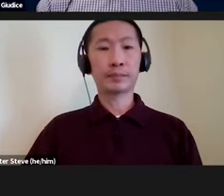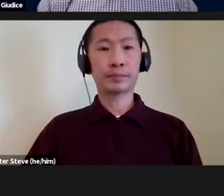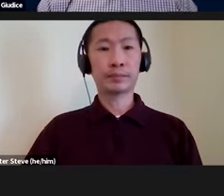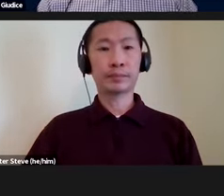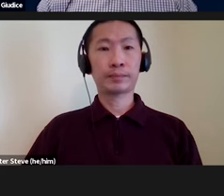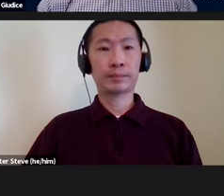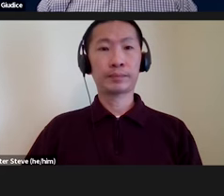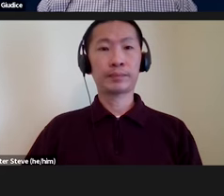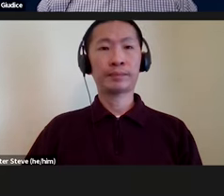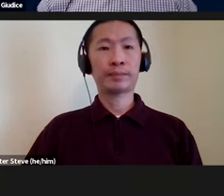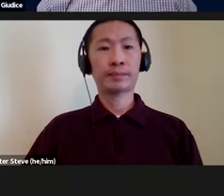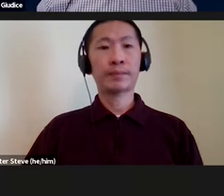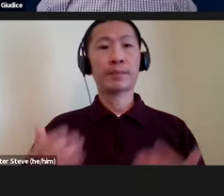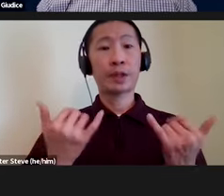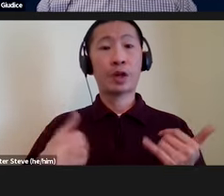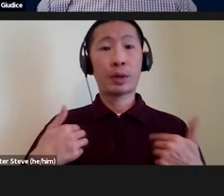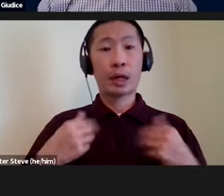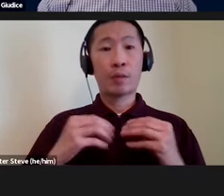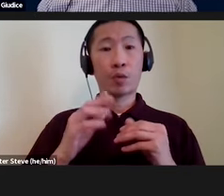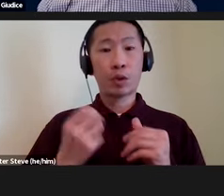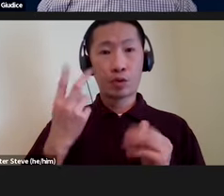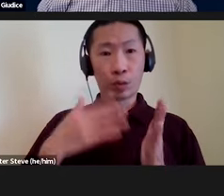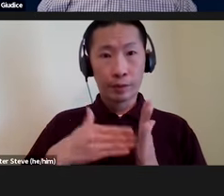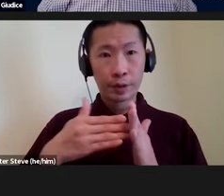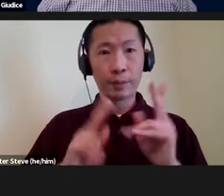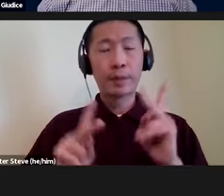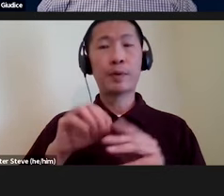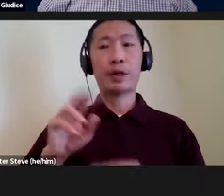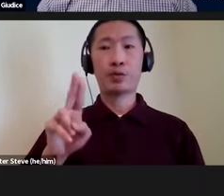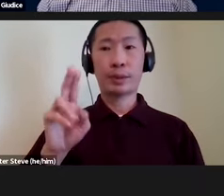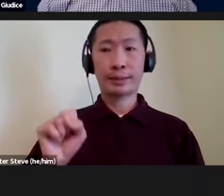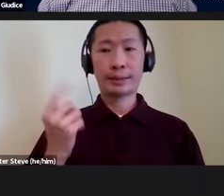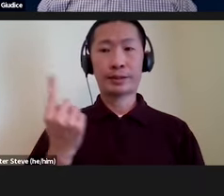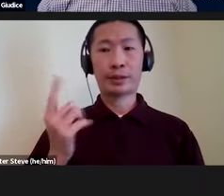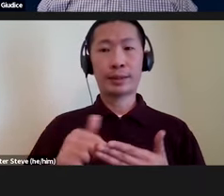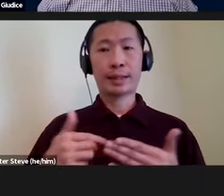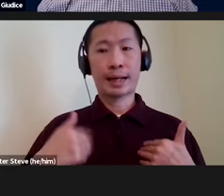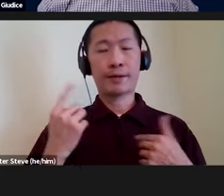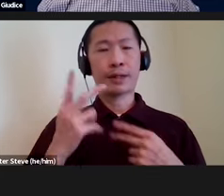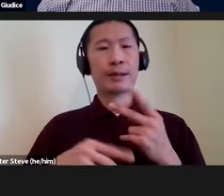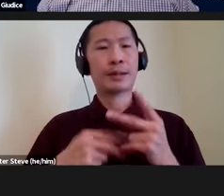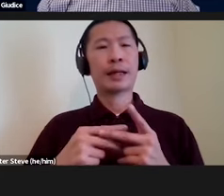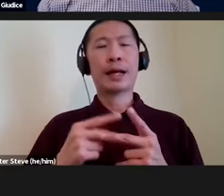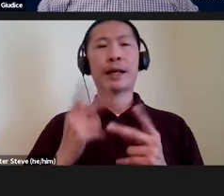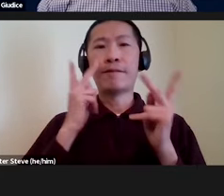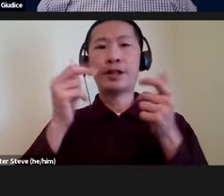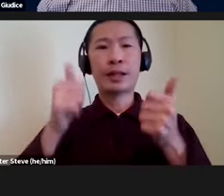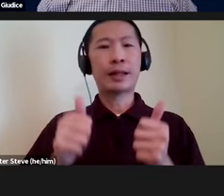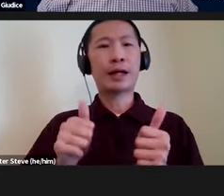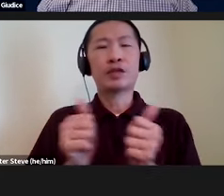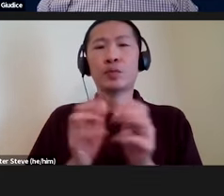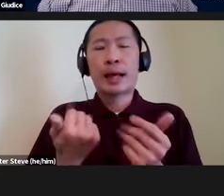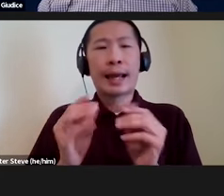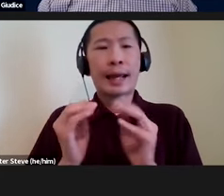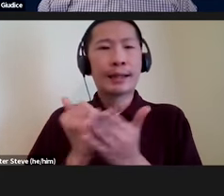So, currently, there are over 12 million people in the United States alone that have some form of uncorrected vision loss. And this balloons to